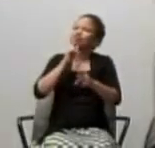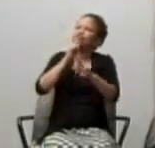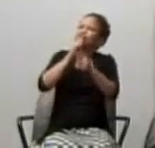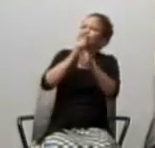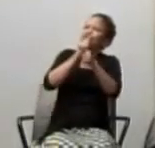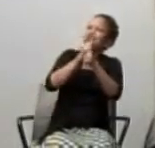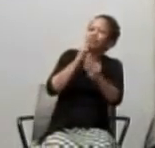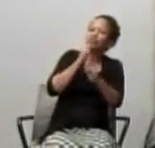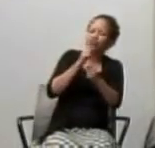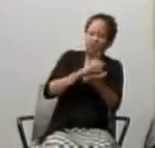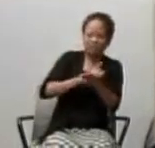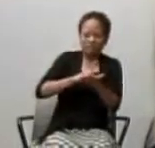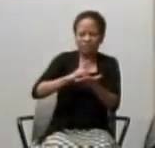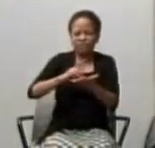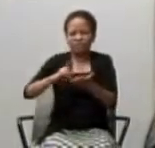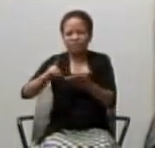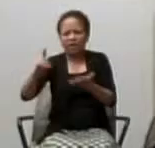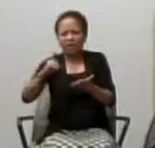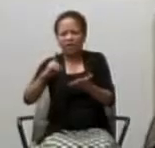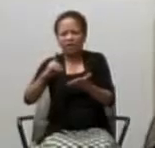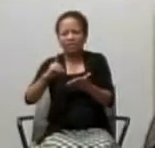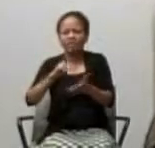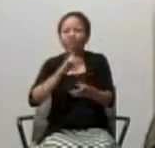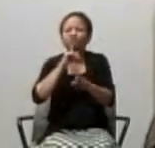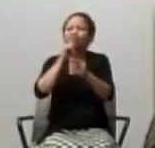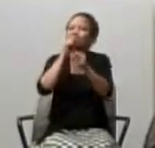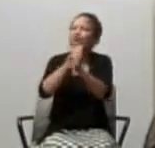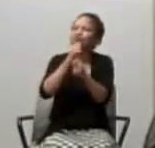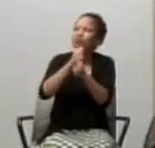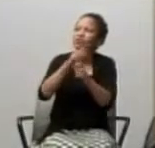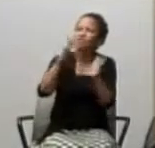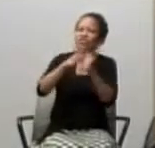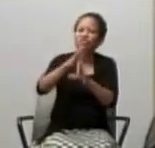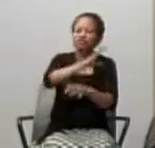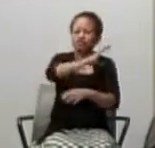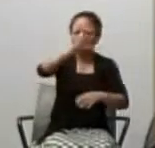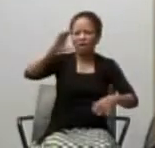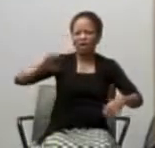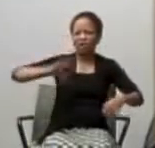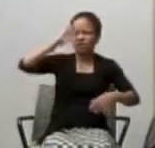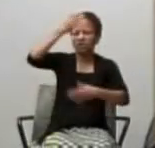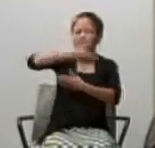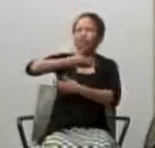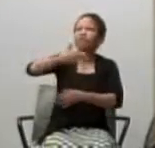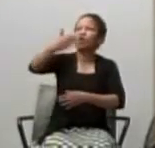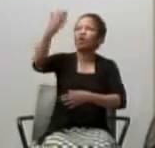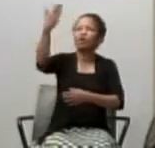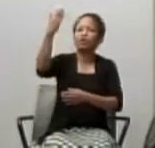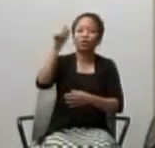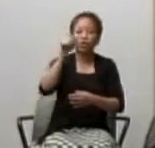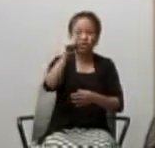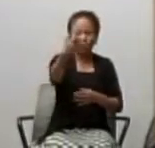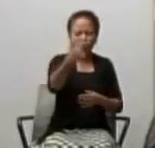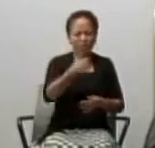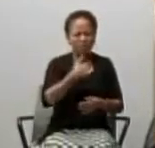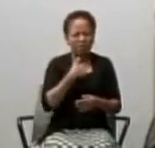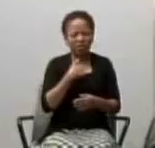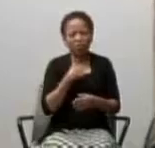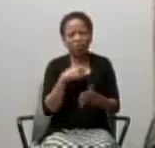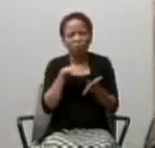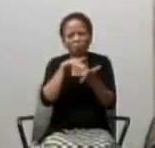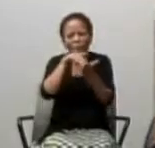Christ, who is the Son of God. You and I, humble, fragile,